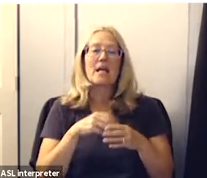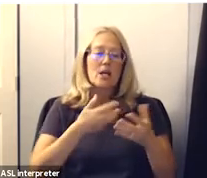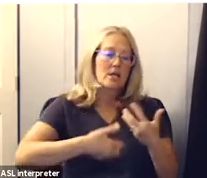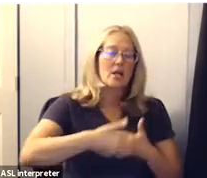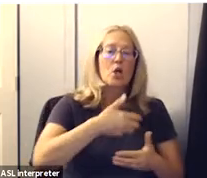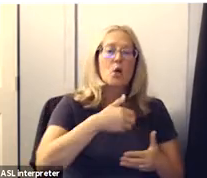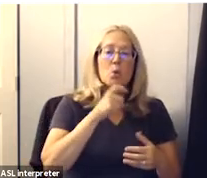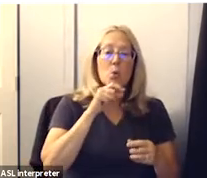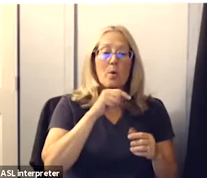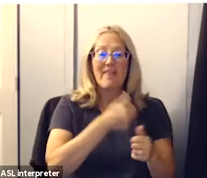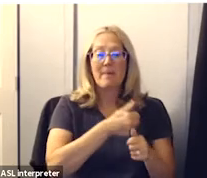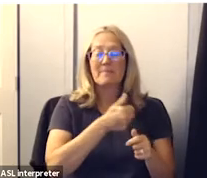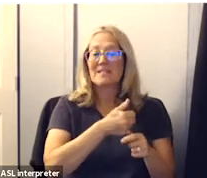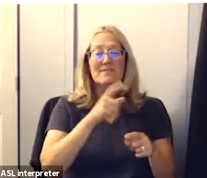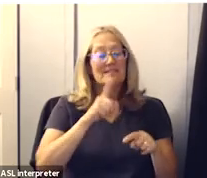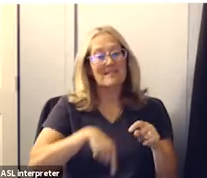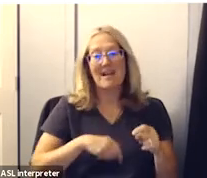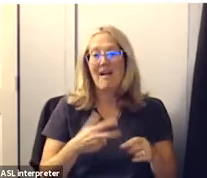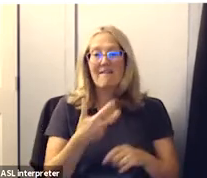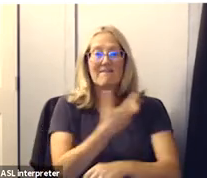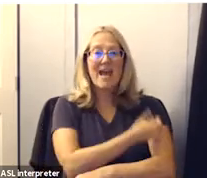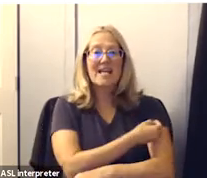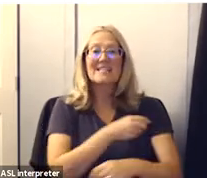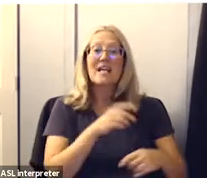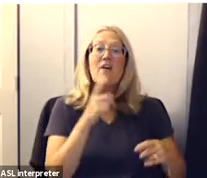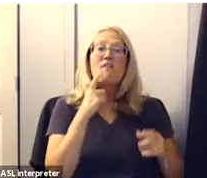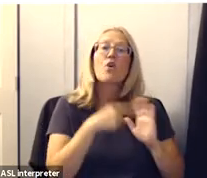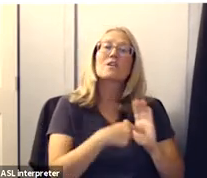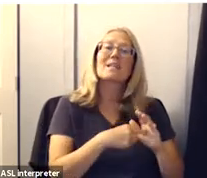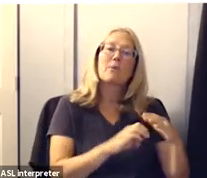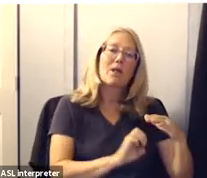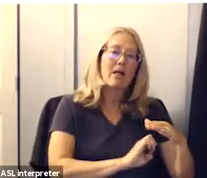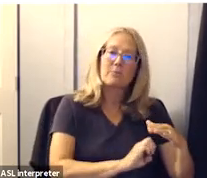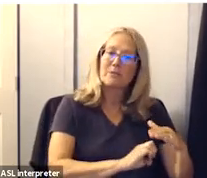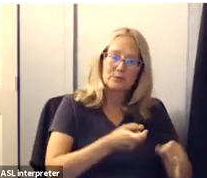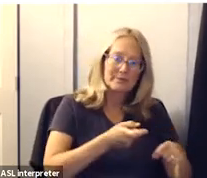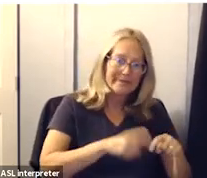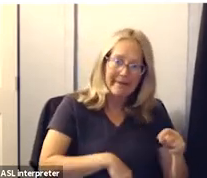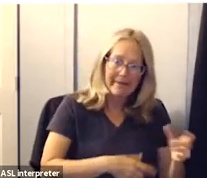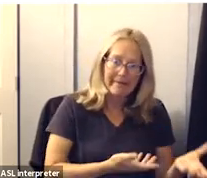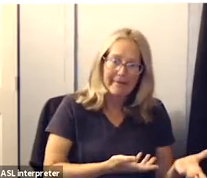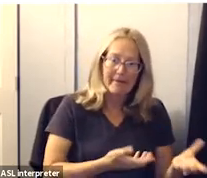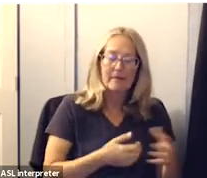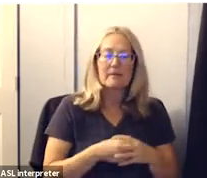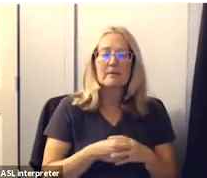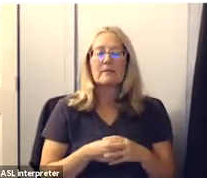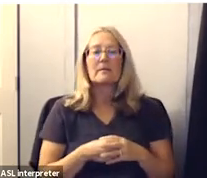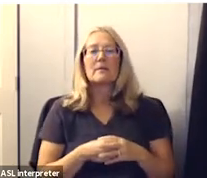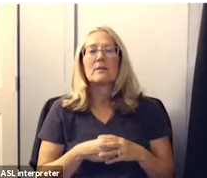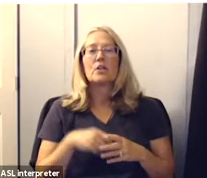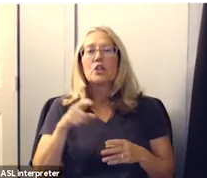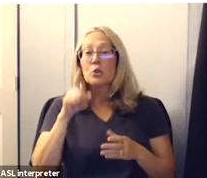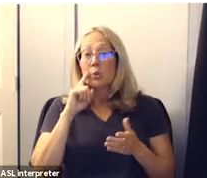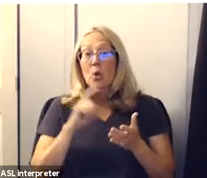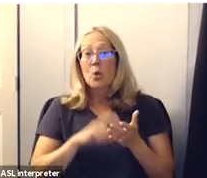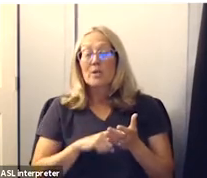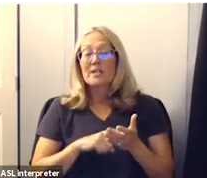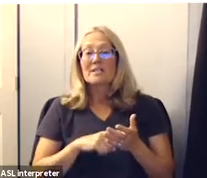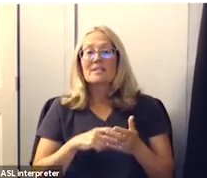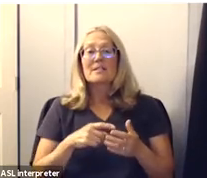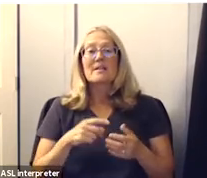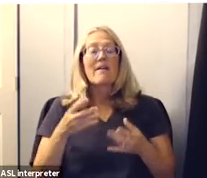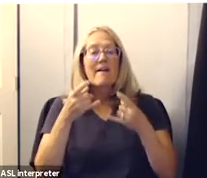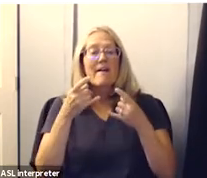vaccinated such as elementary age children is so important as you can see the rate of vaccination